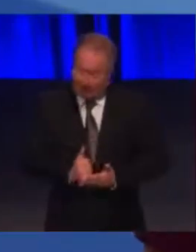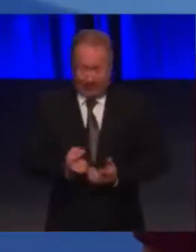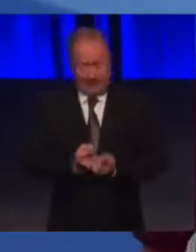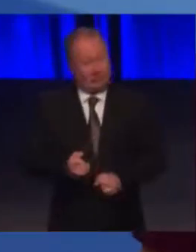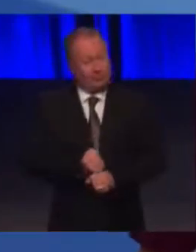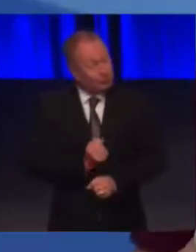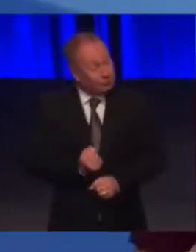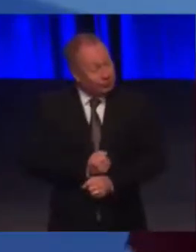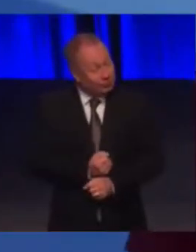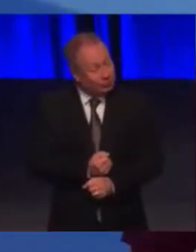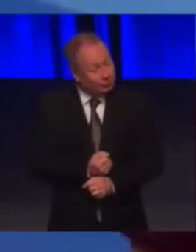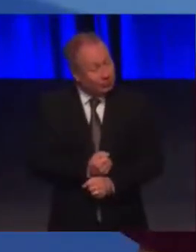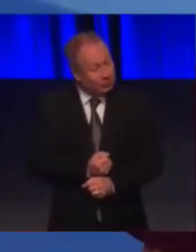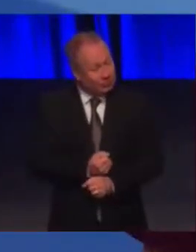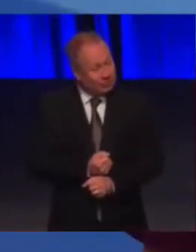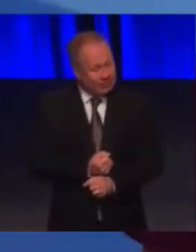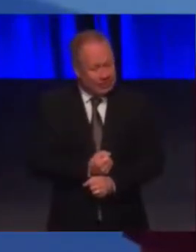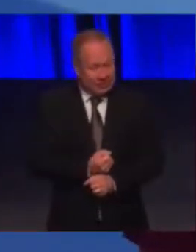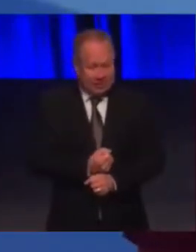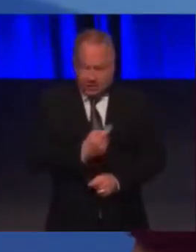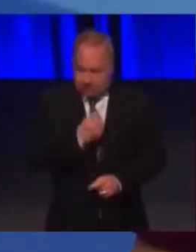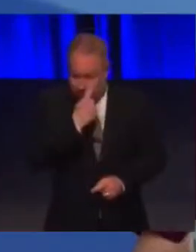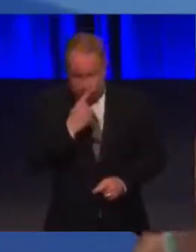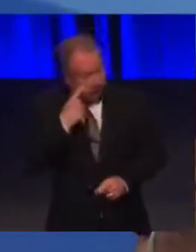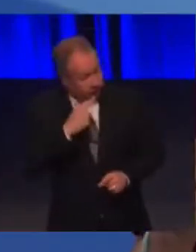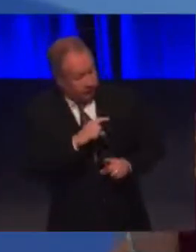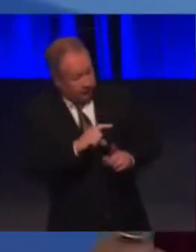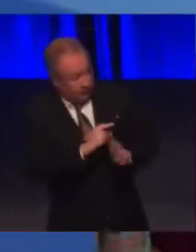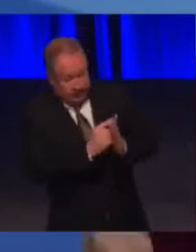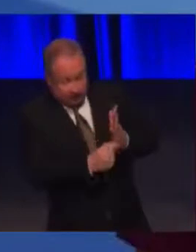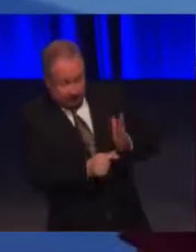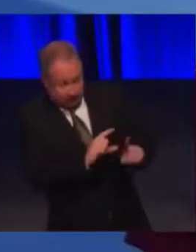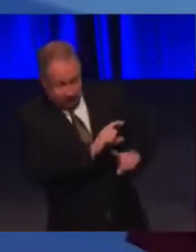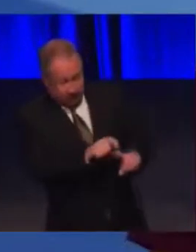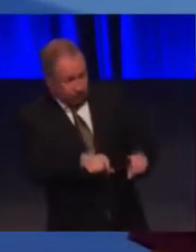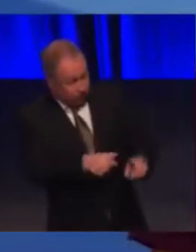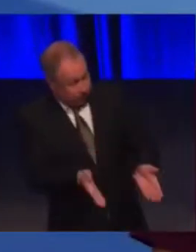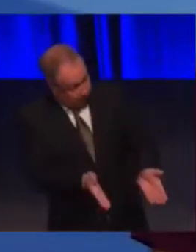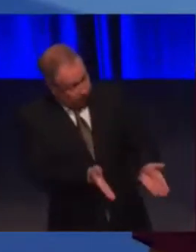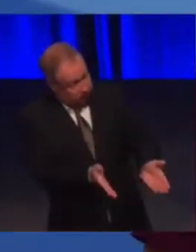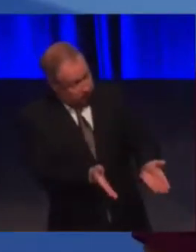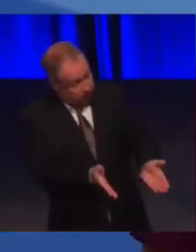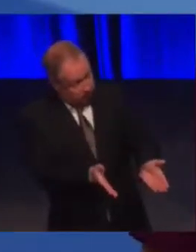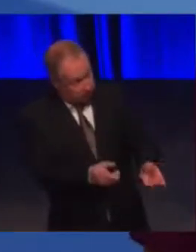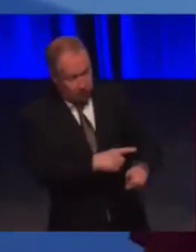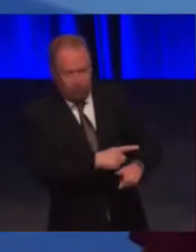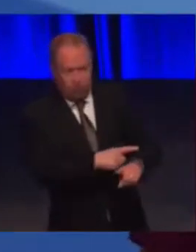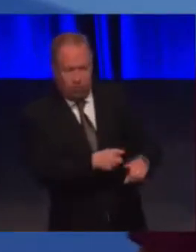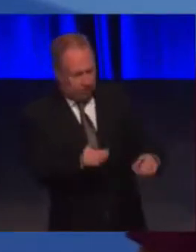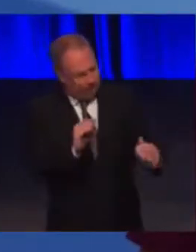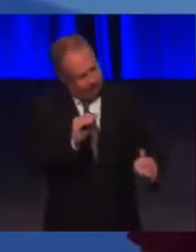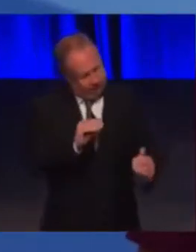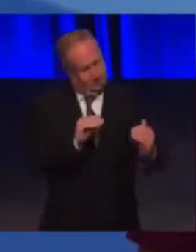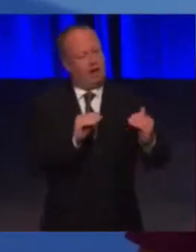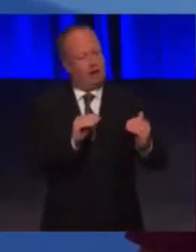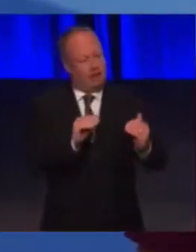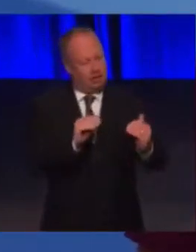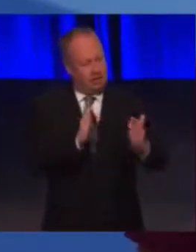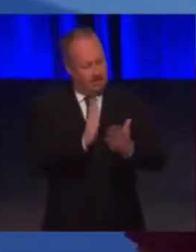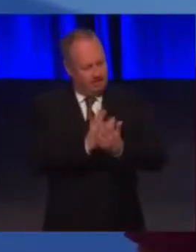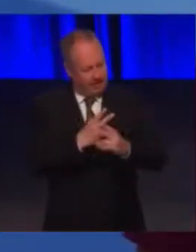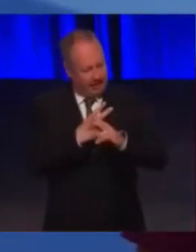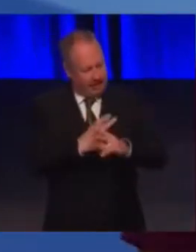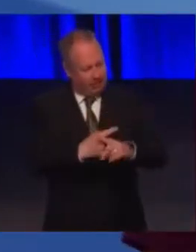prove to our disabled community, both young and older, that they are treated fairly and we care about